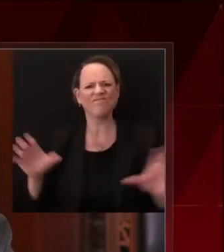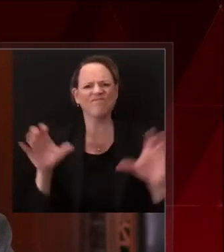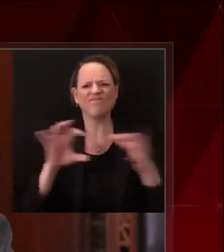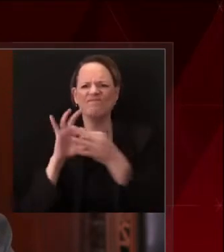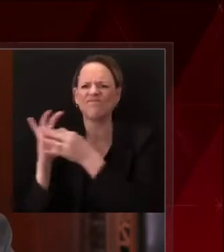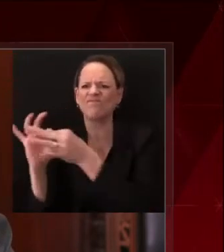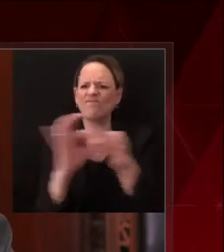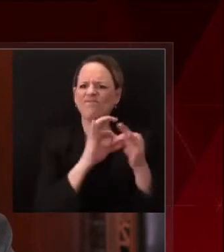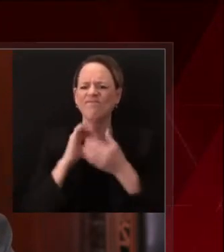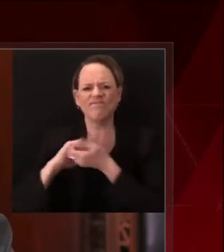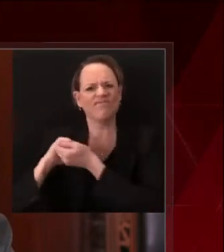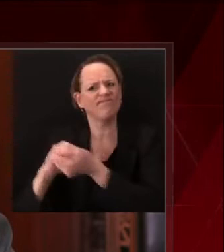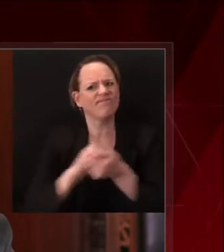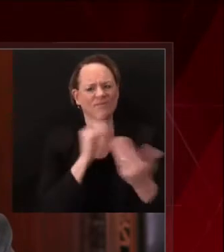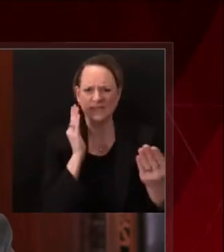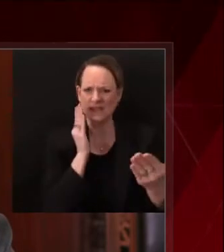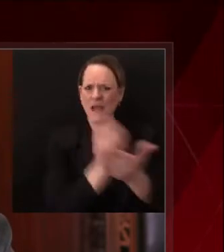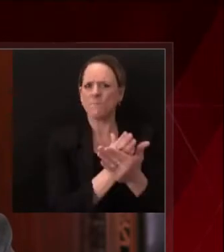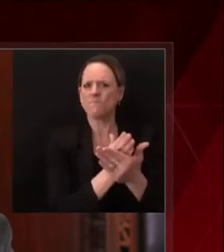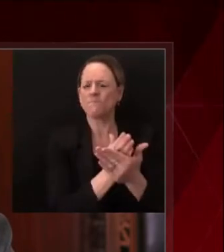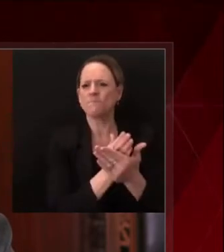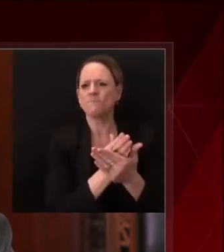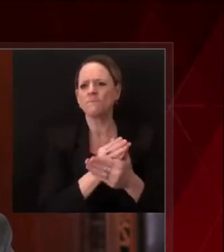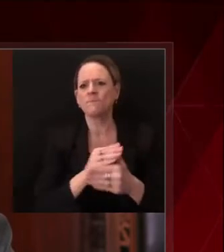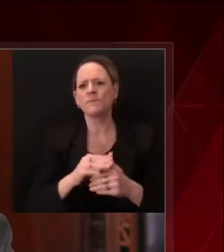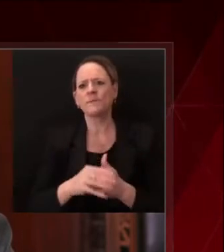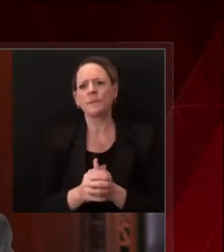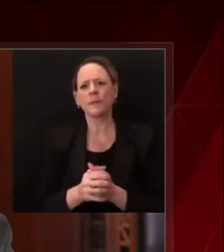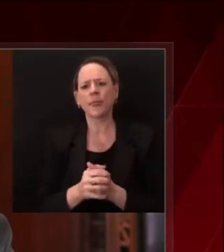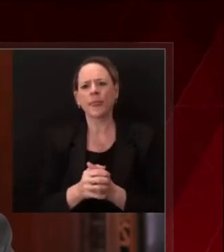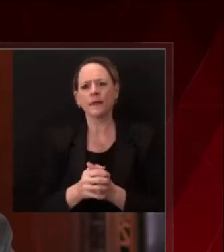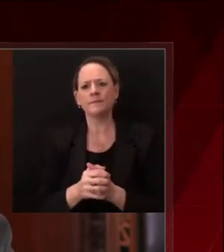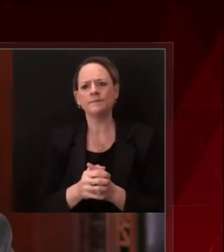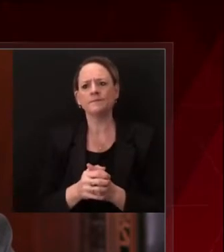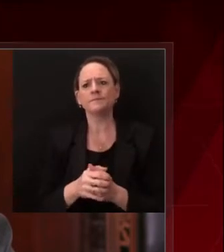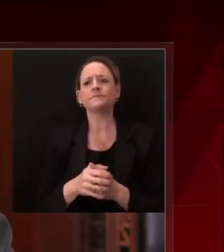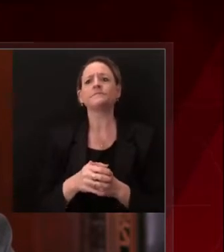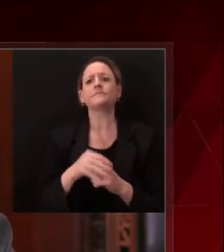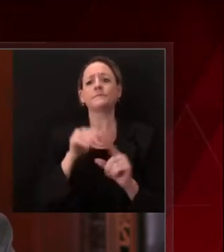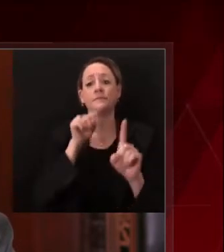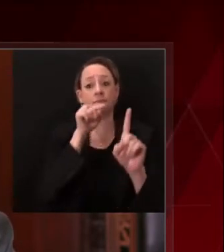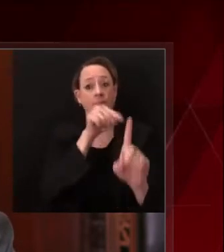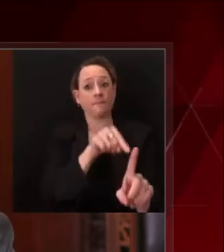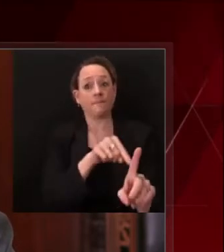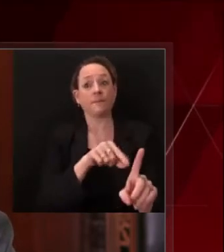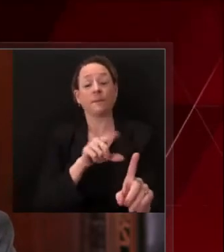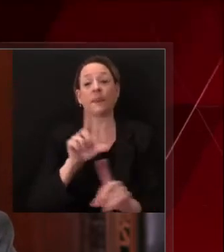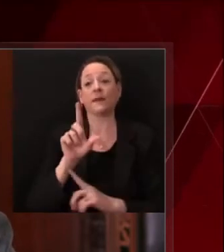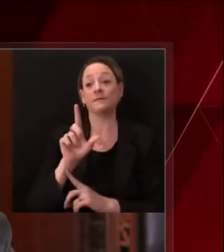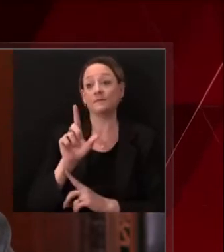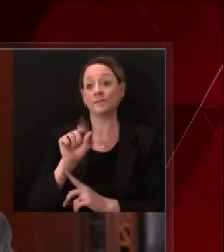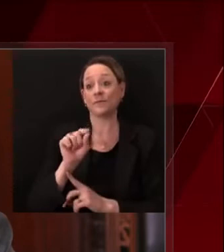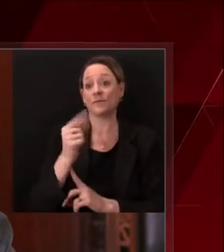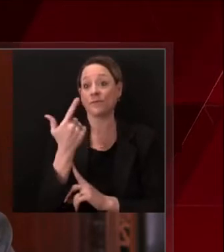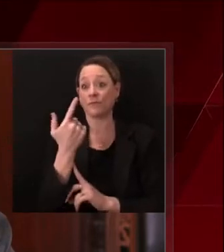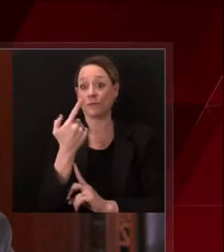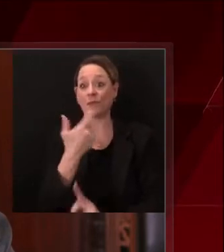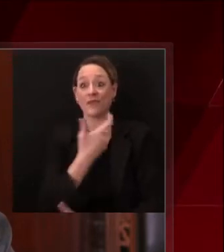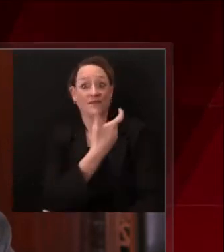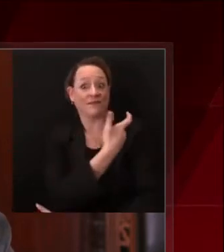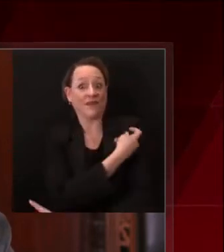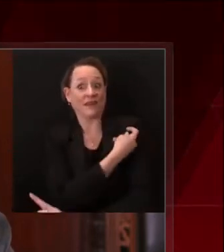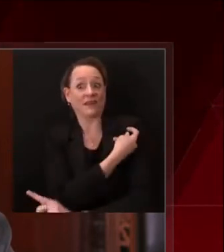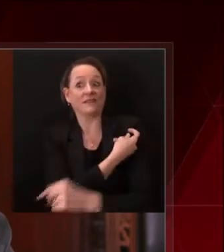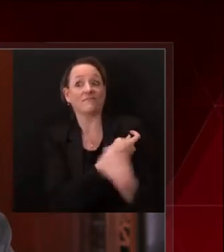that the new year brings the expiration of our federal cares funding to date we've invested nearly two billion